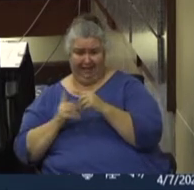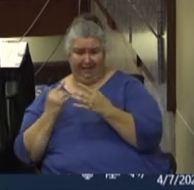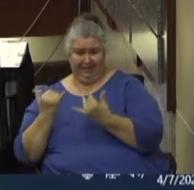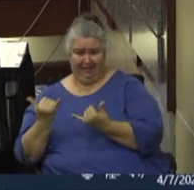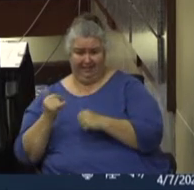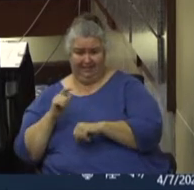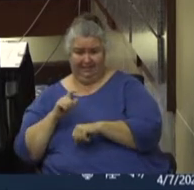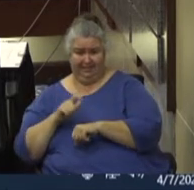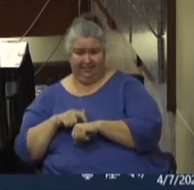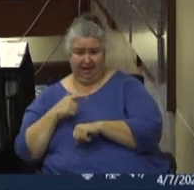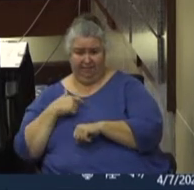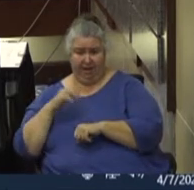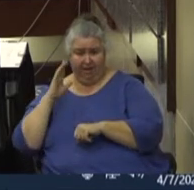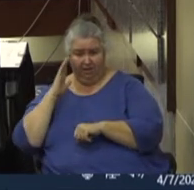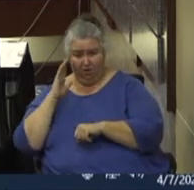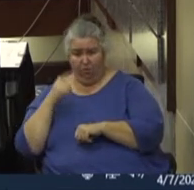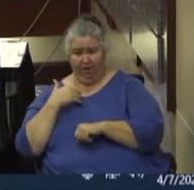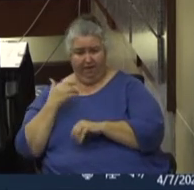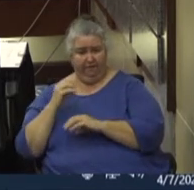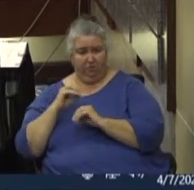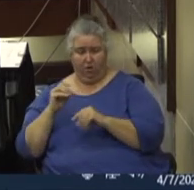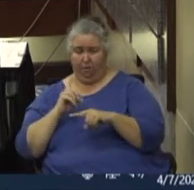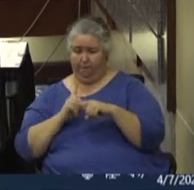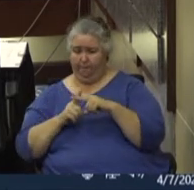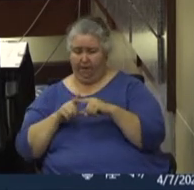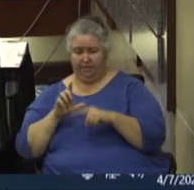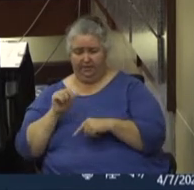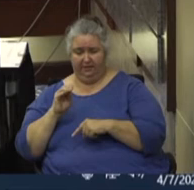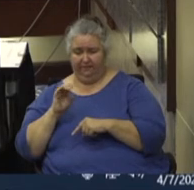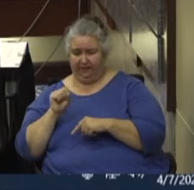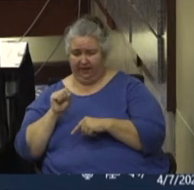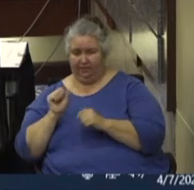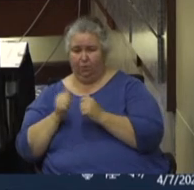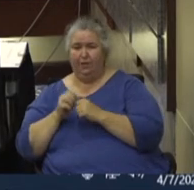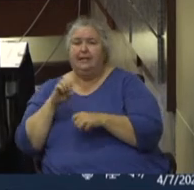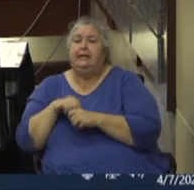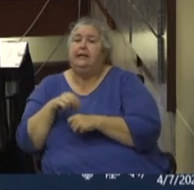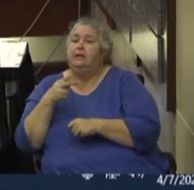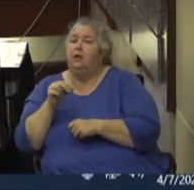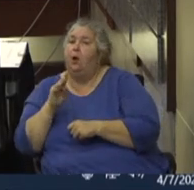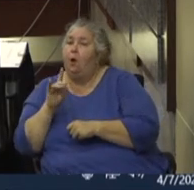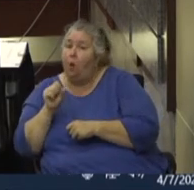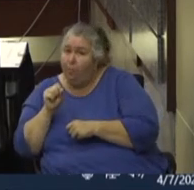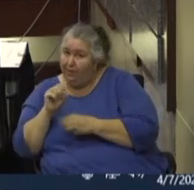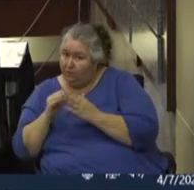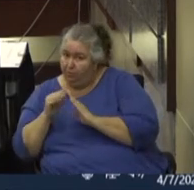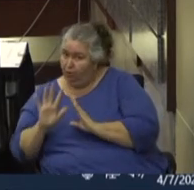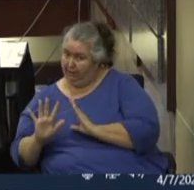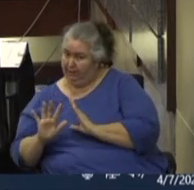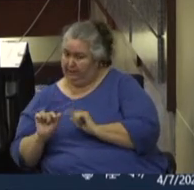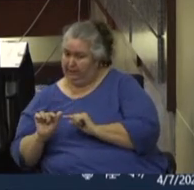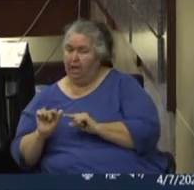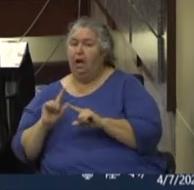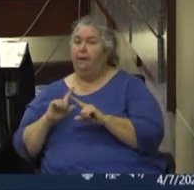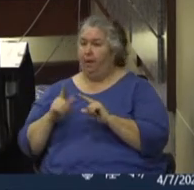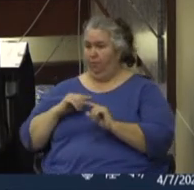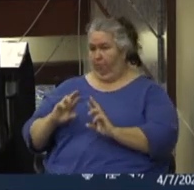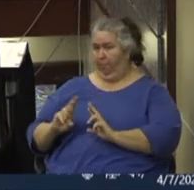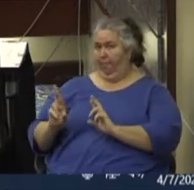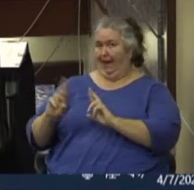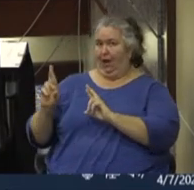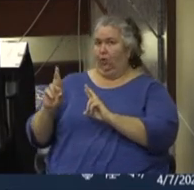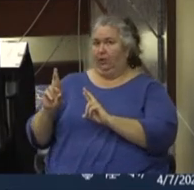time that I know of, we have had no positive cases within our homeless community. Um, but we are preparing,